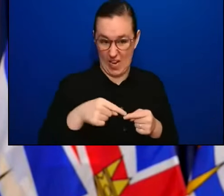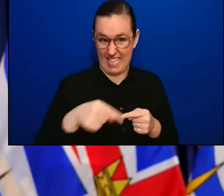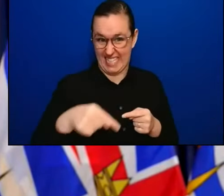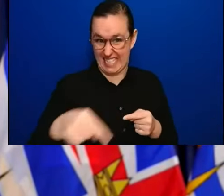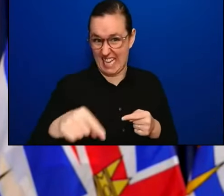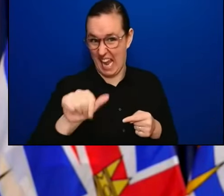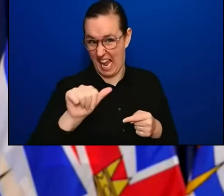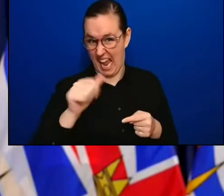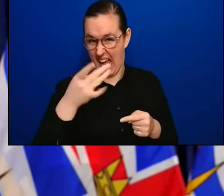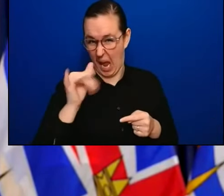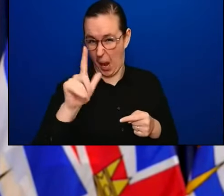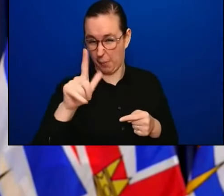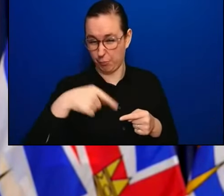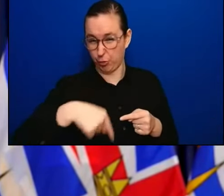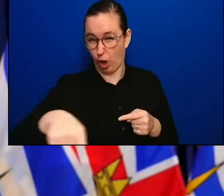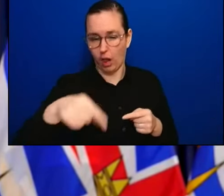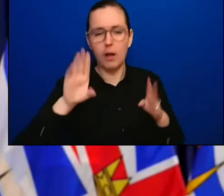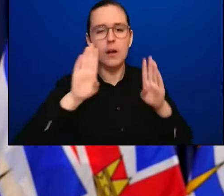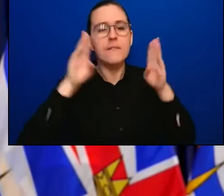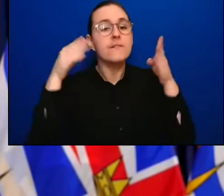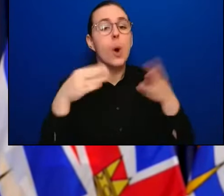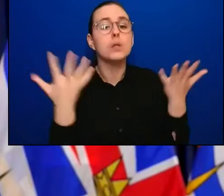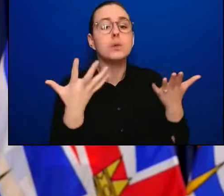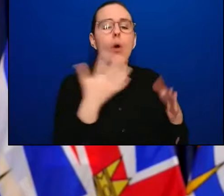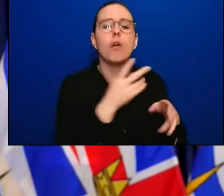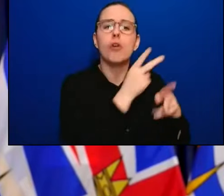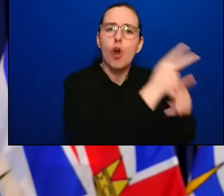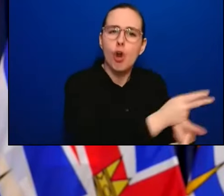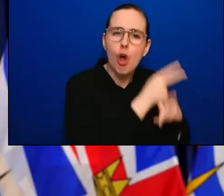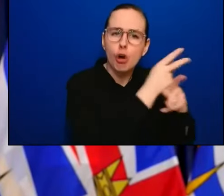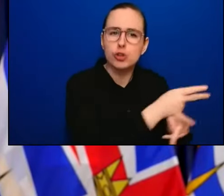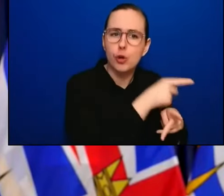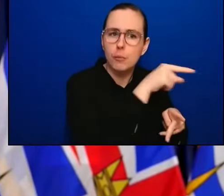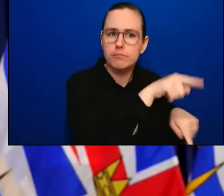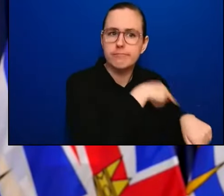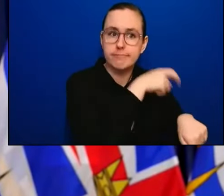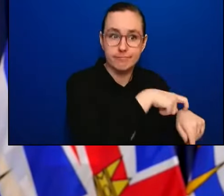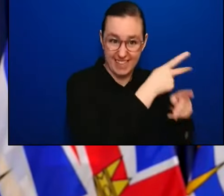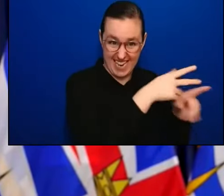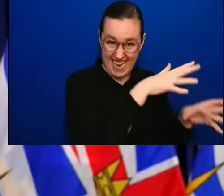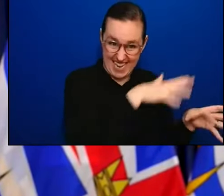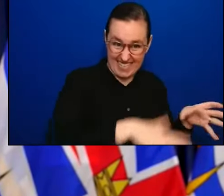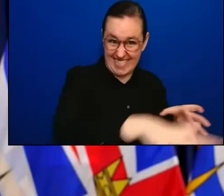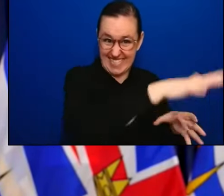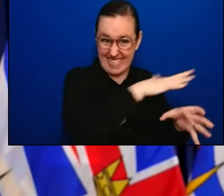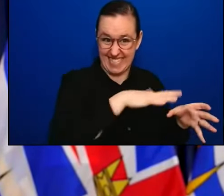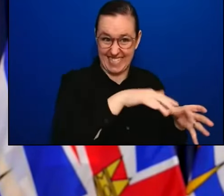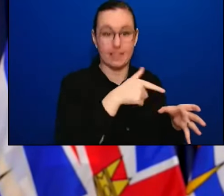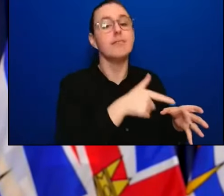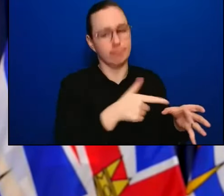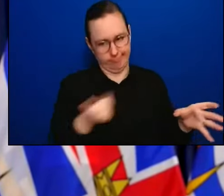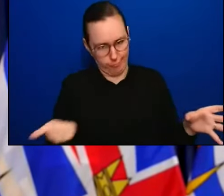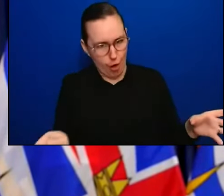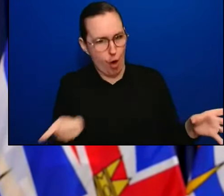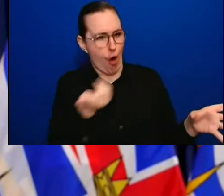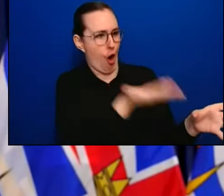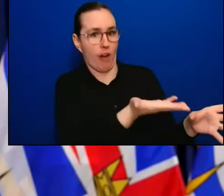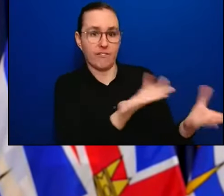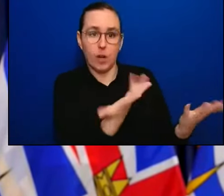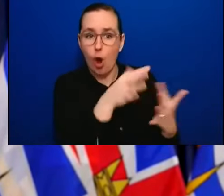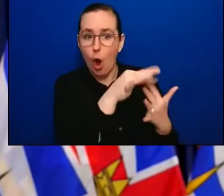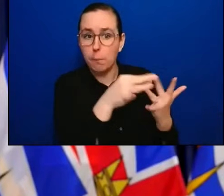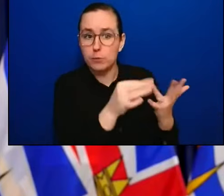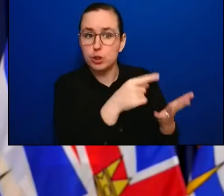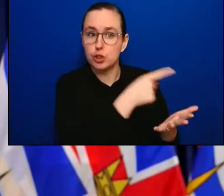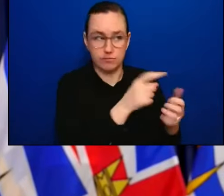care where essentially all long-term care homes received the option of getting COVID-19, not the homes, but